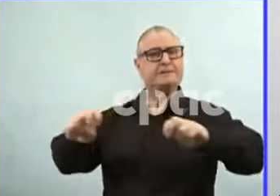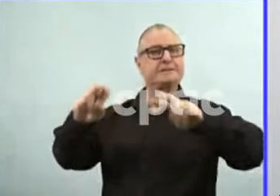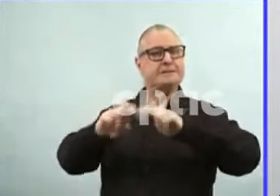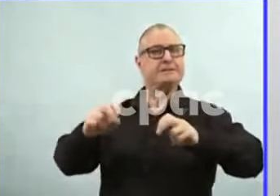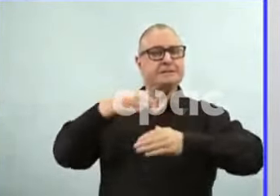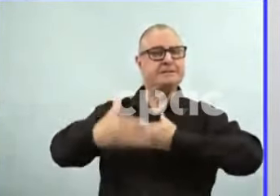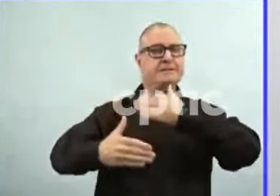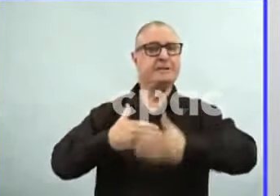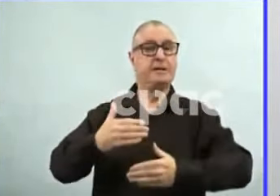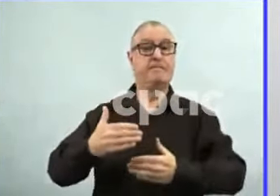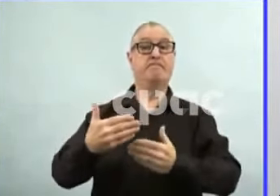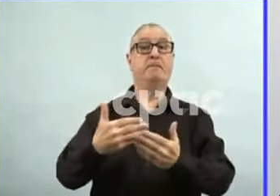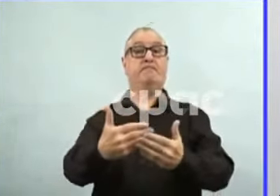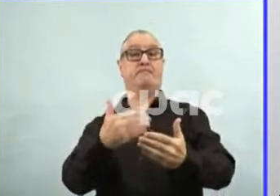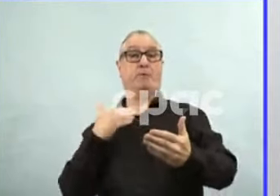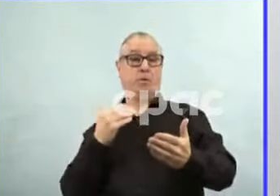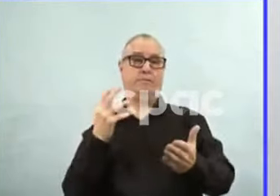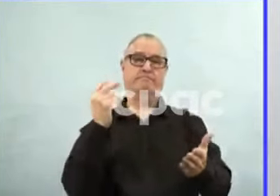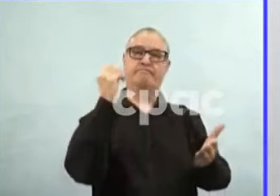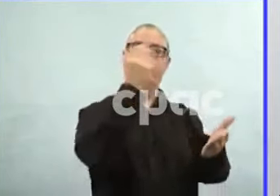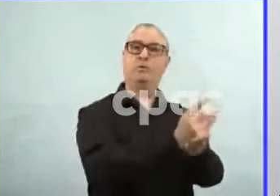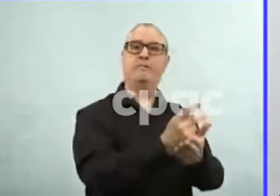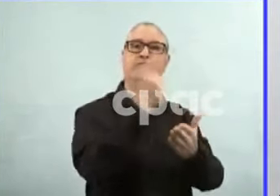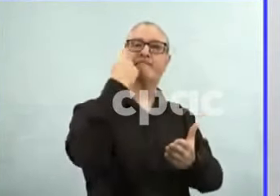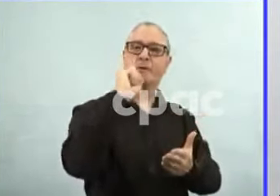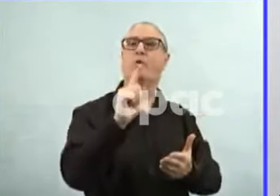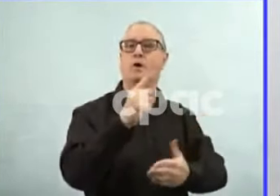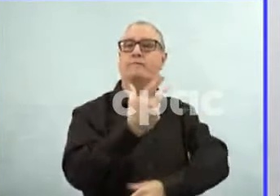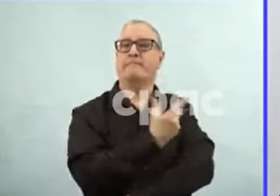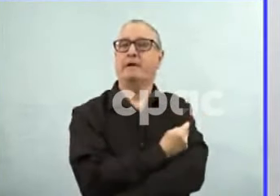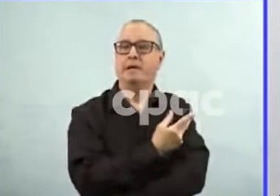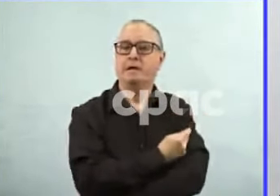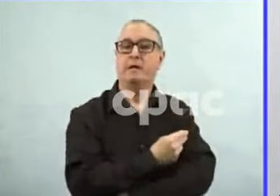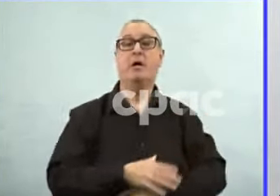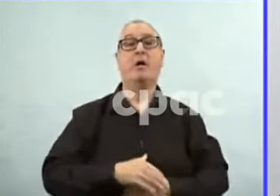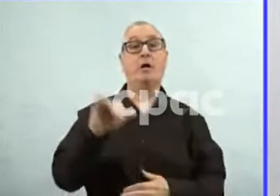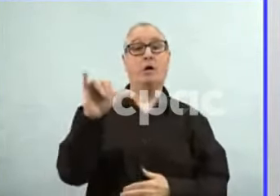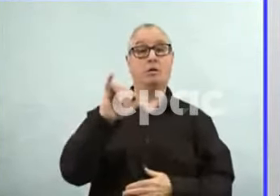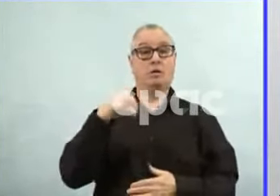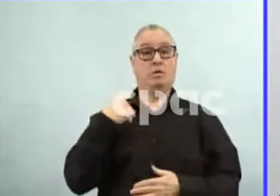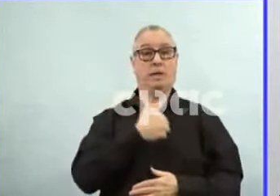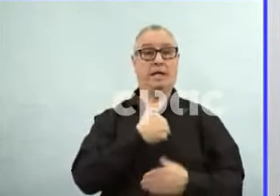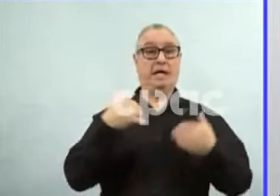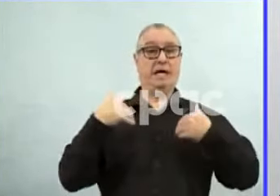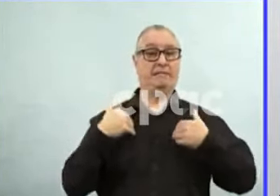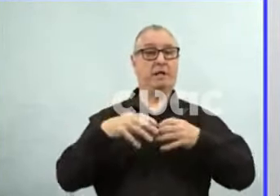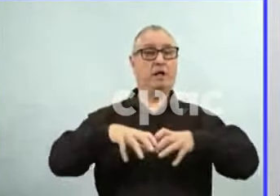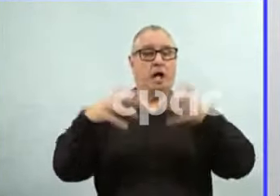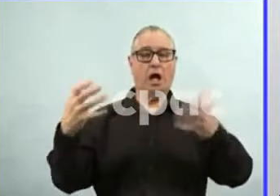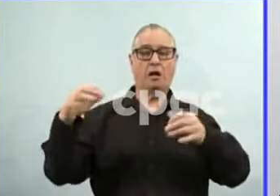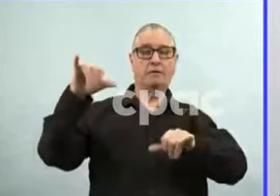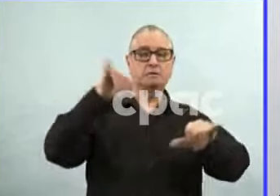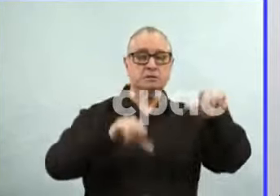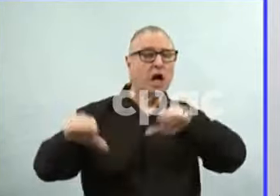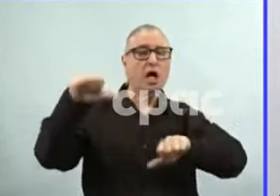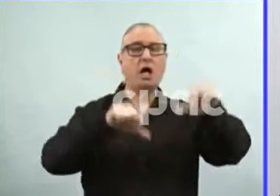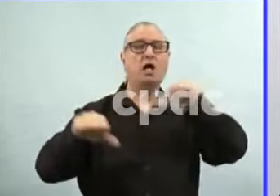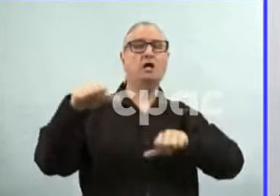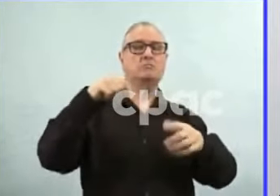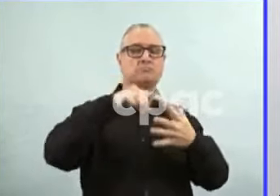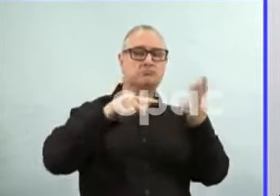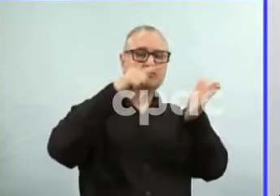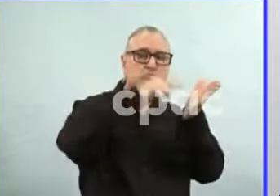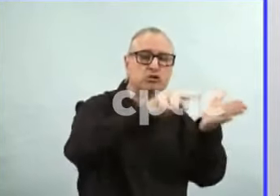from vaccine recipients all around the world since the rollout began, gives us confidence that the COVID-19